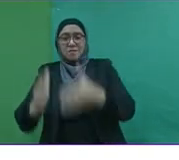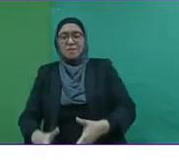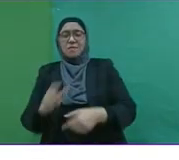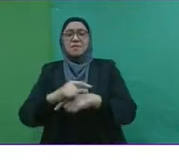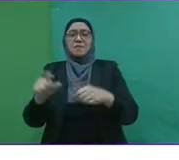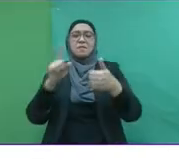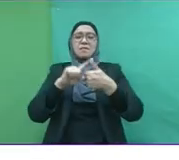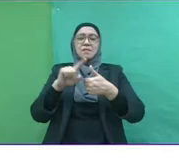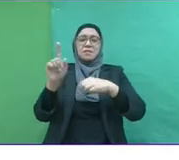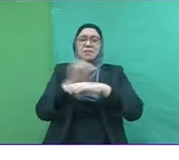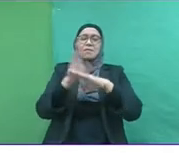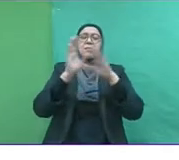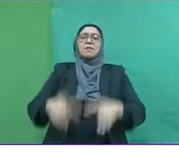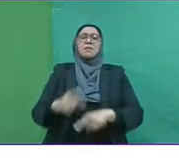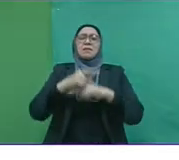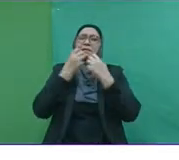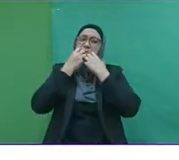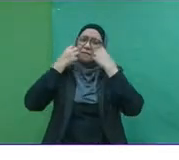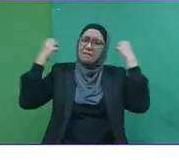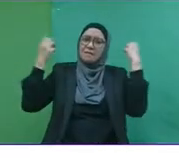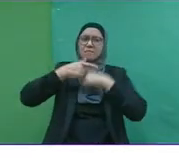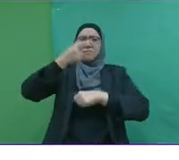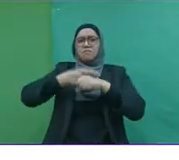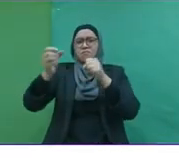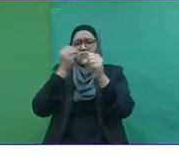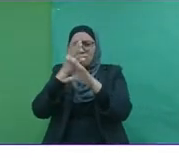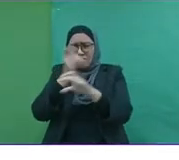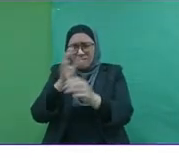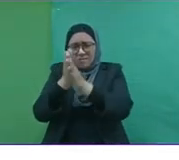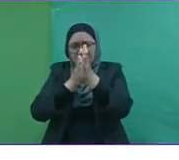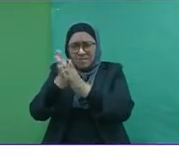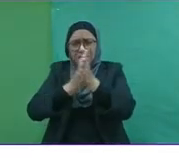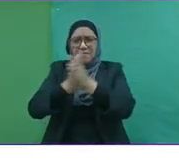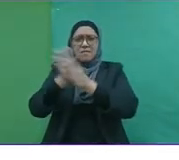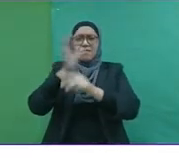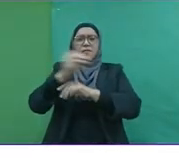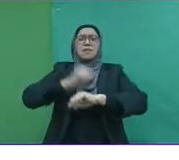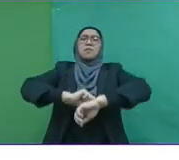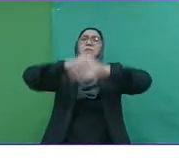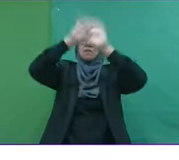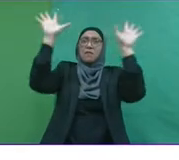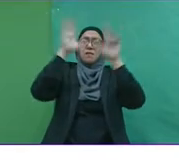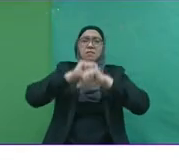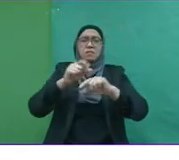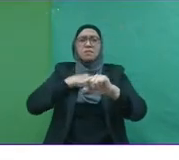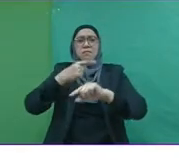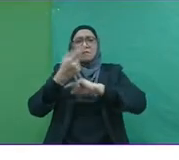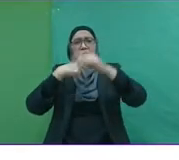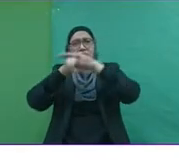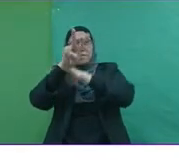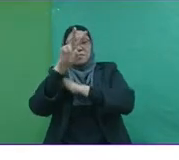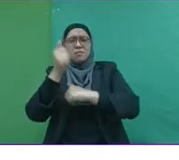Entrepreneurs are known for their diligence, their hard work, their initial sacrifice, their clear vision, and their